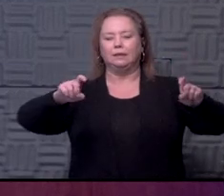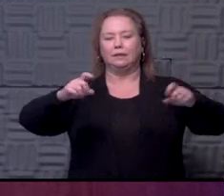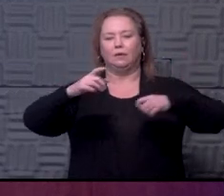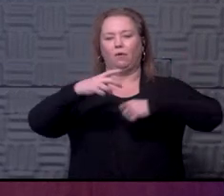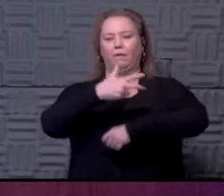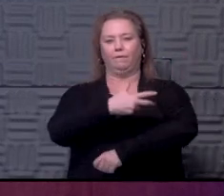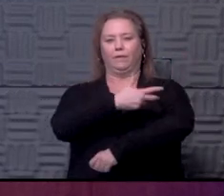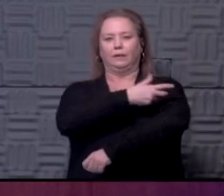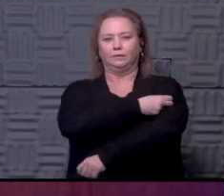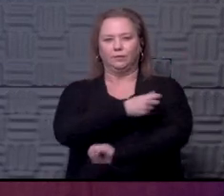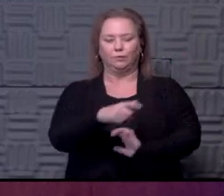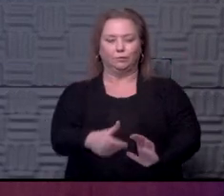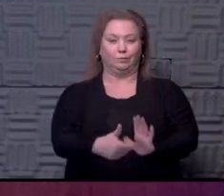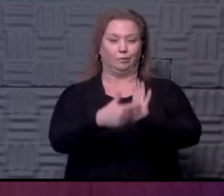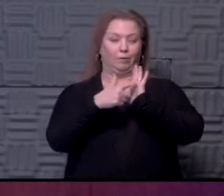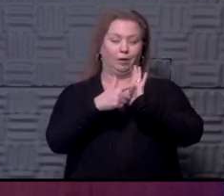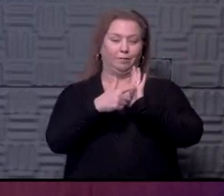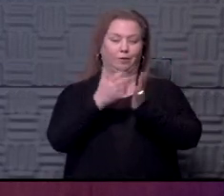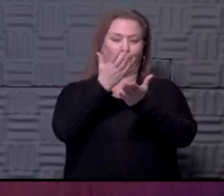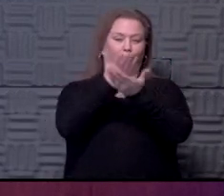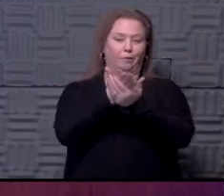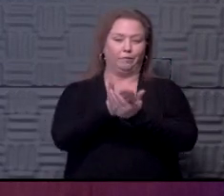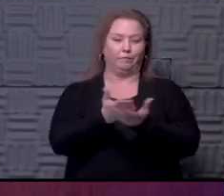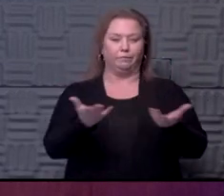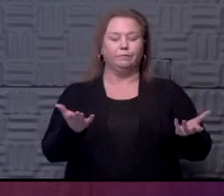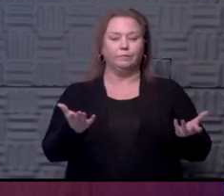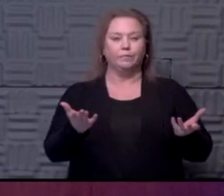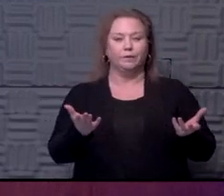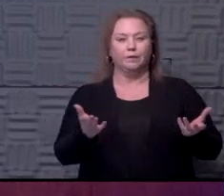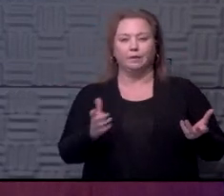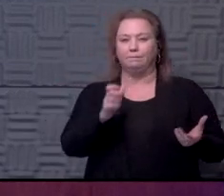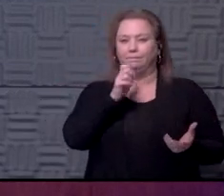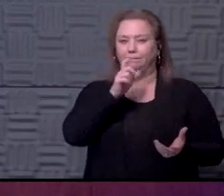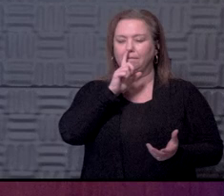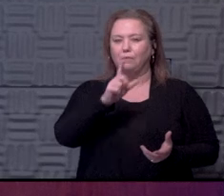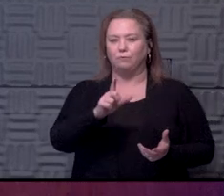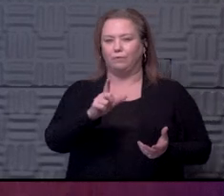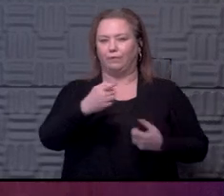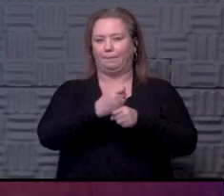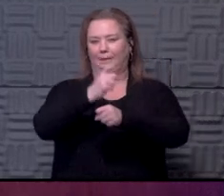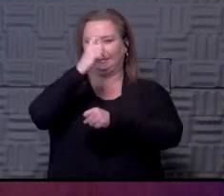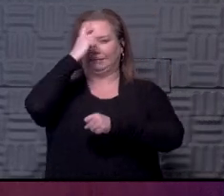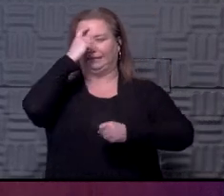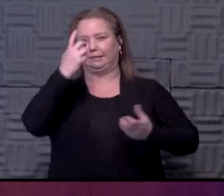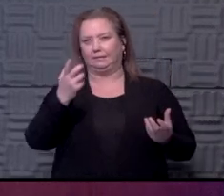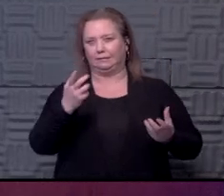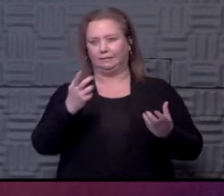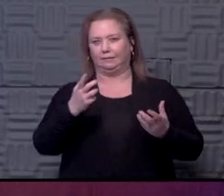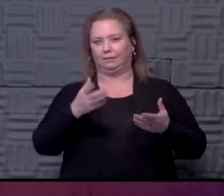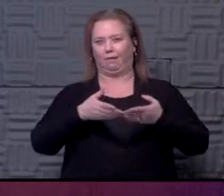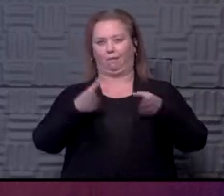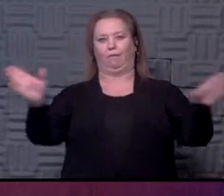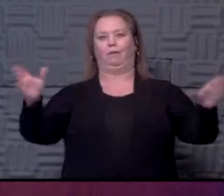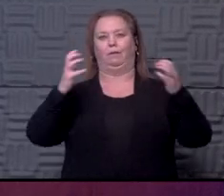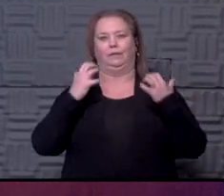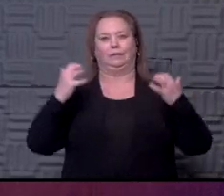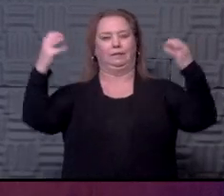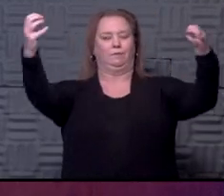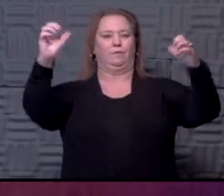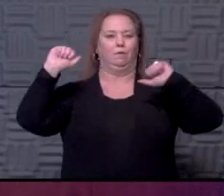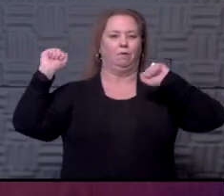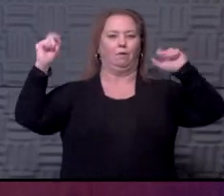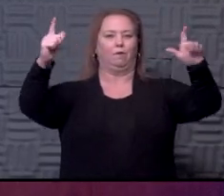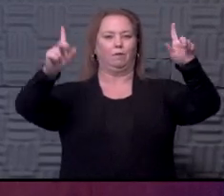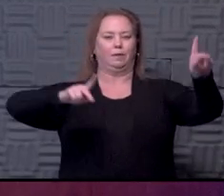vaccination sort of proof policy. But I'm not so sure that it makes sense across the whole stadium for the large